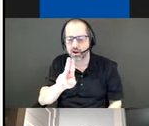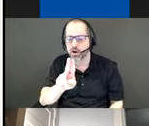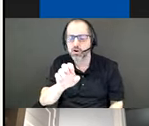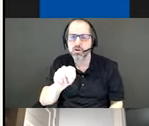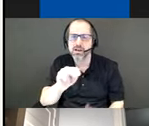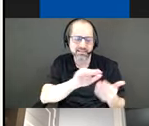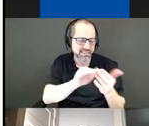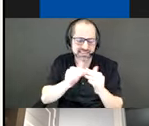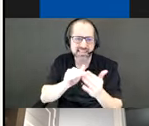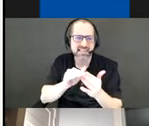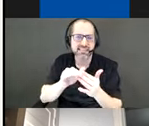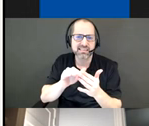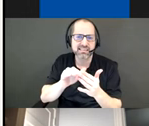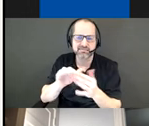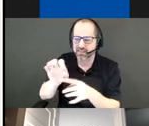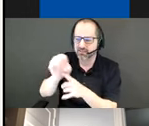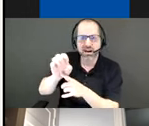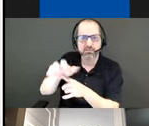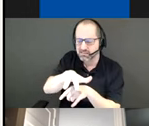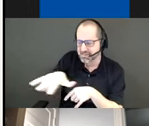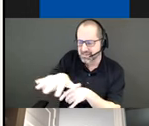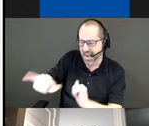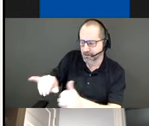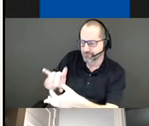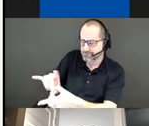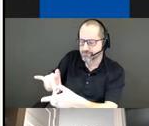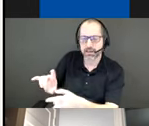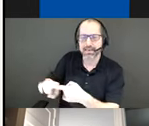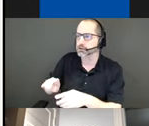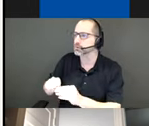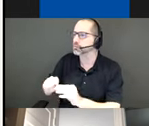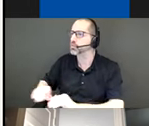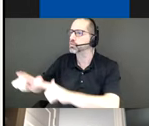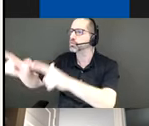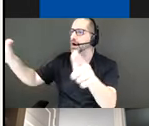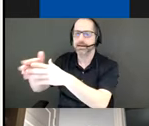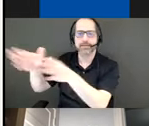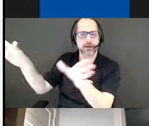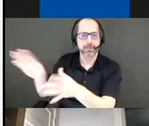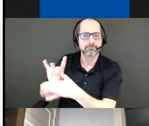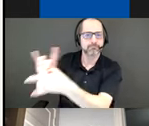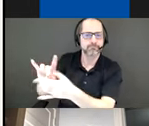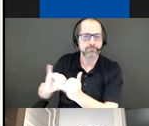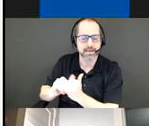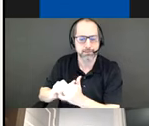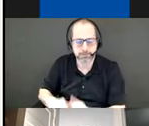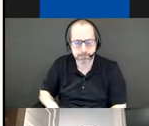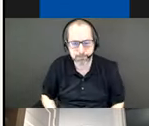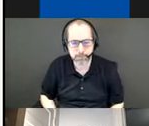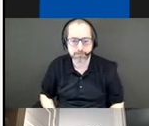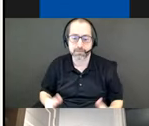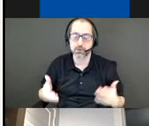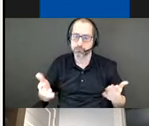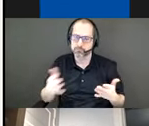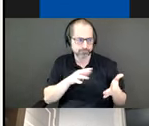and how that then connects to the wider environment so through these conversations we were excited to know that